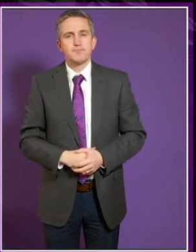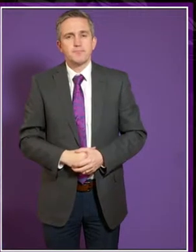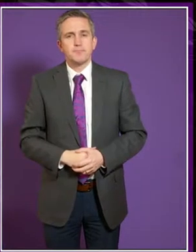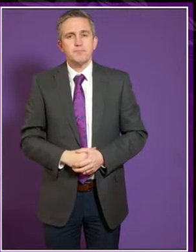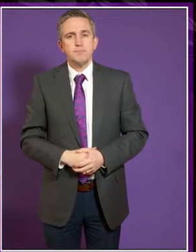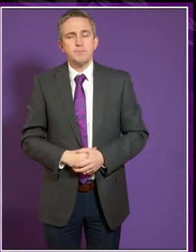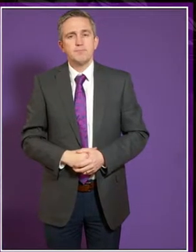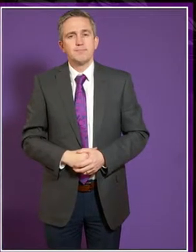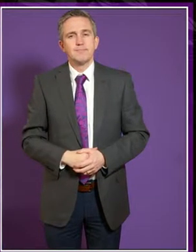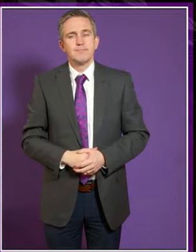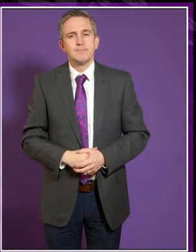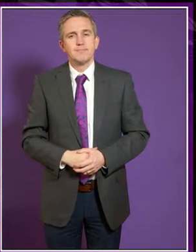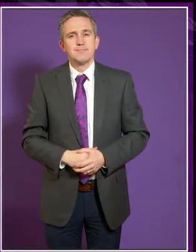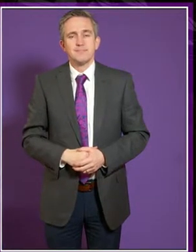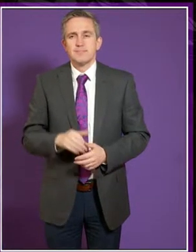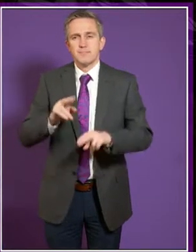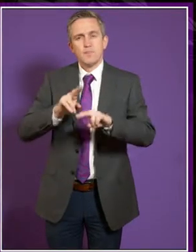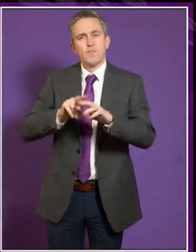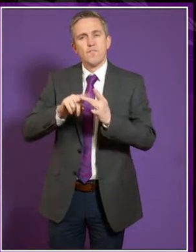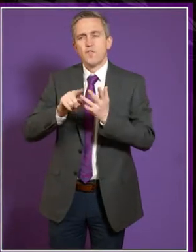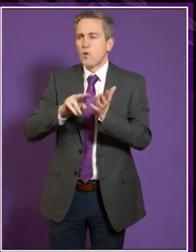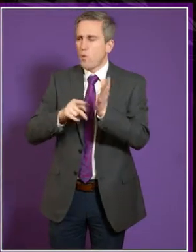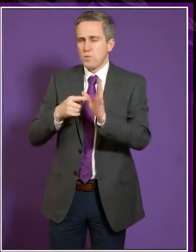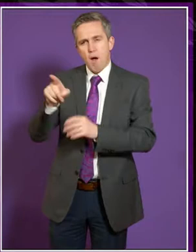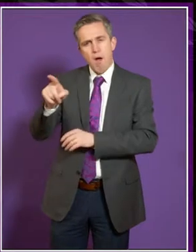probably very relevant to the comment Fiona just made.